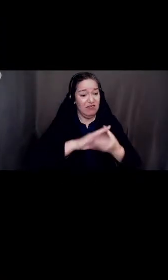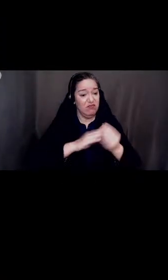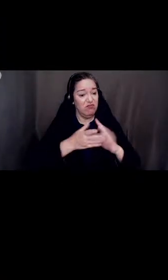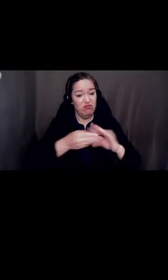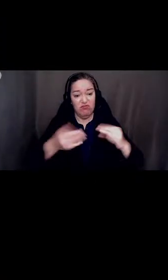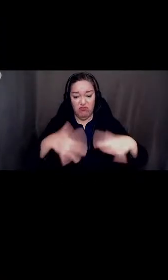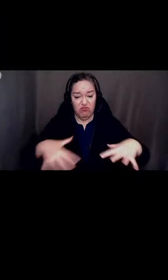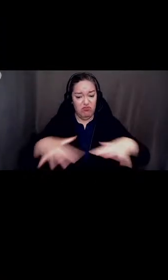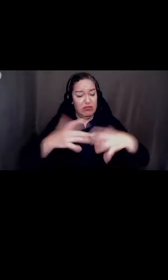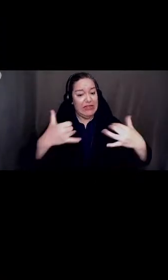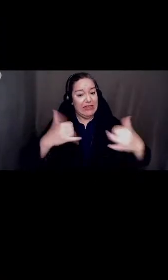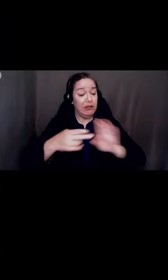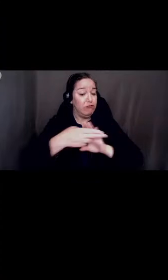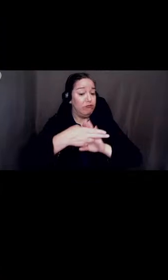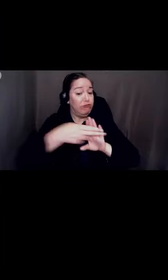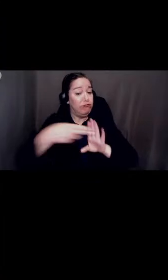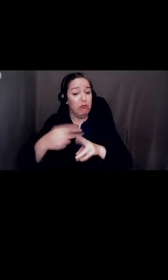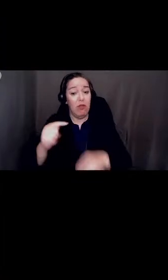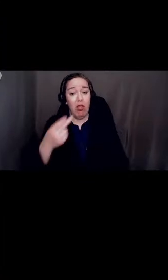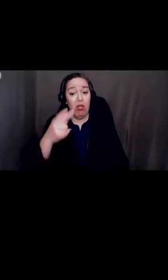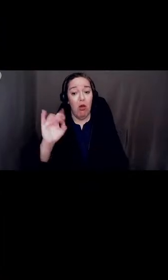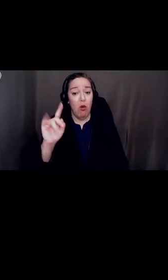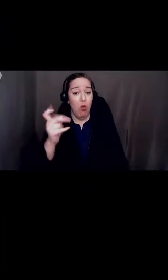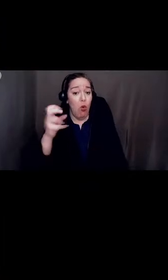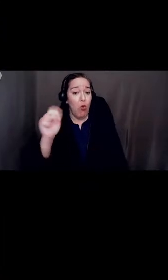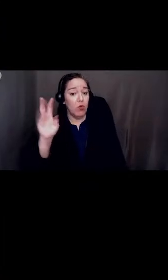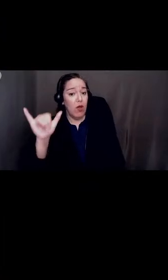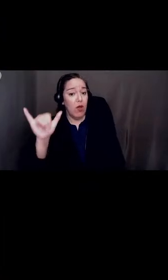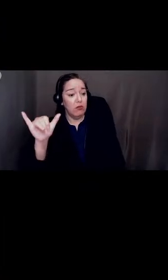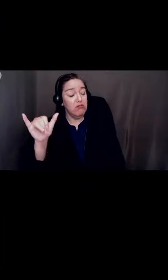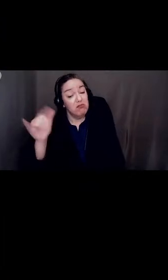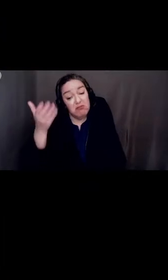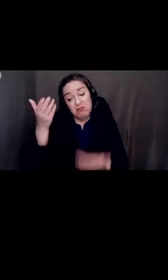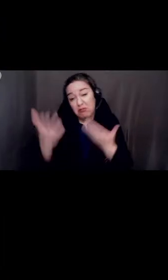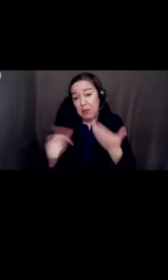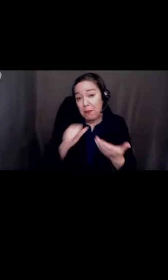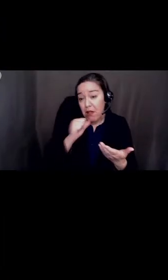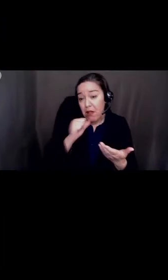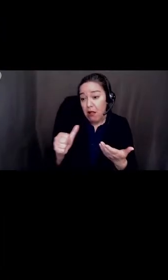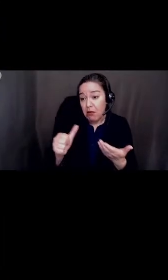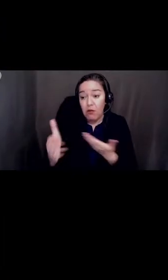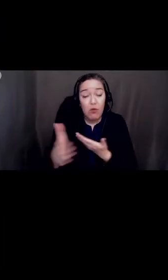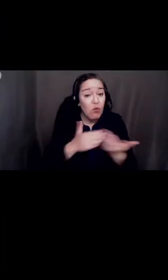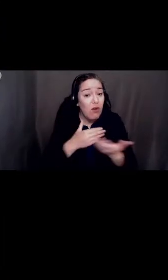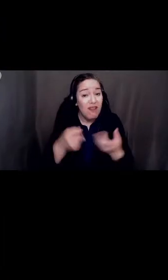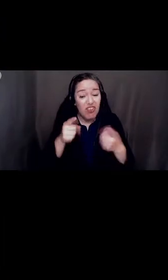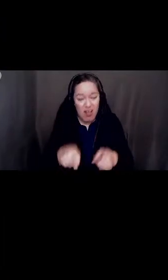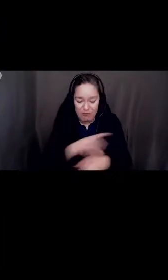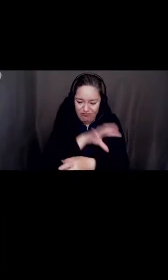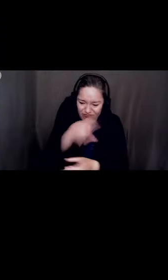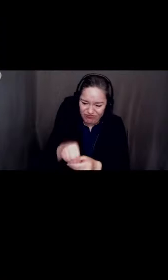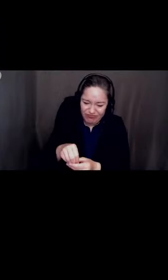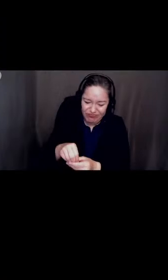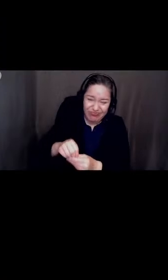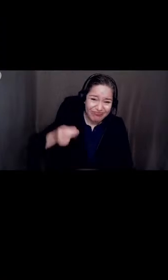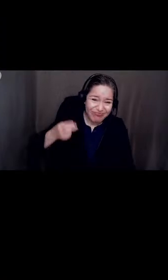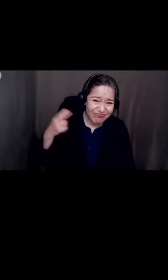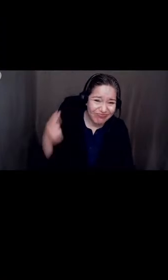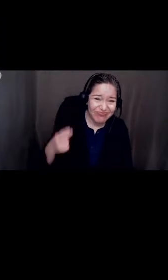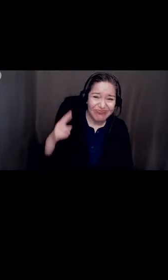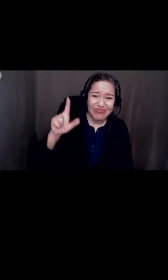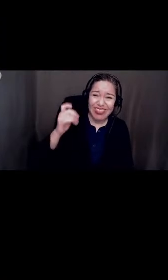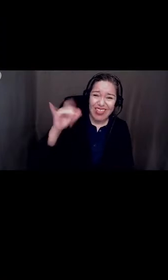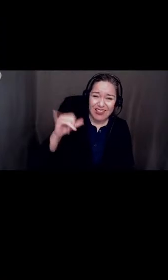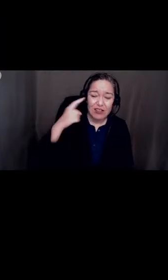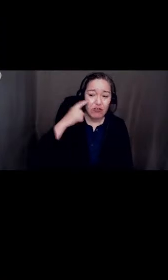will be part of the legacy of the CJUSD. And after all we have learned, I know